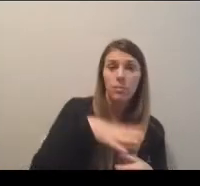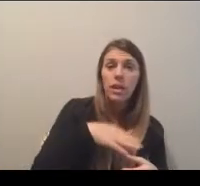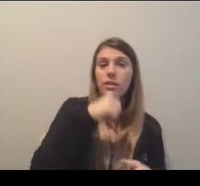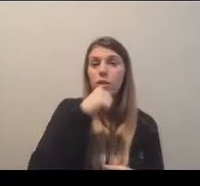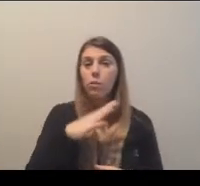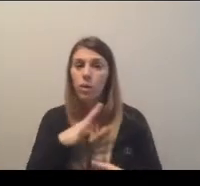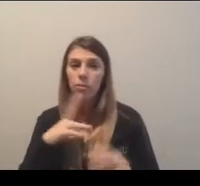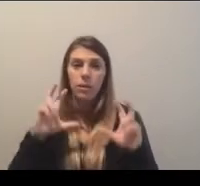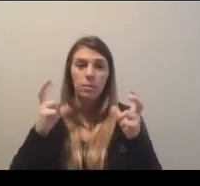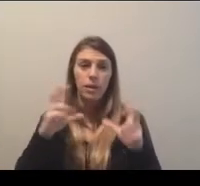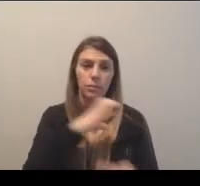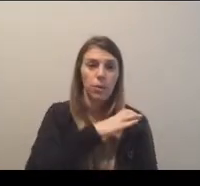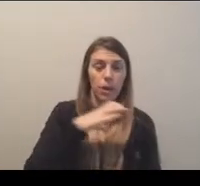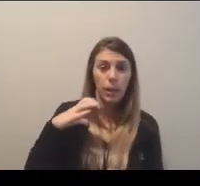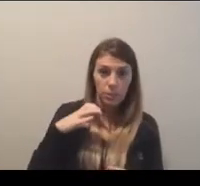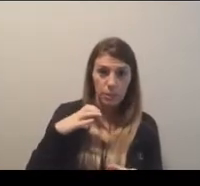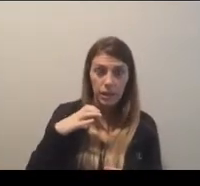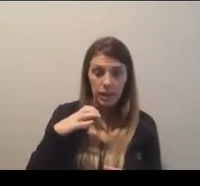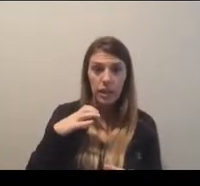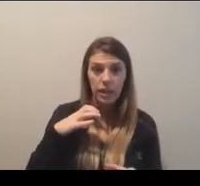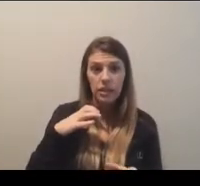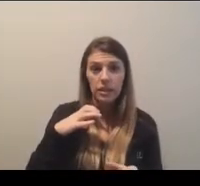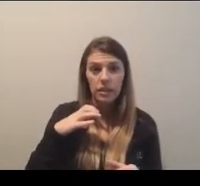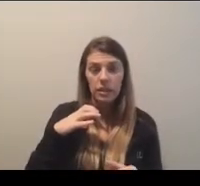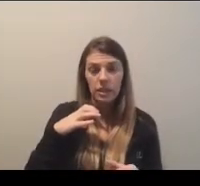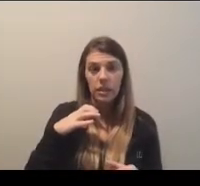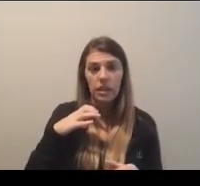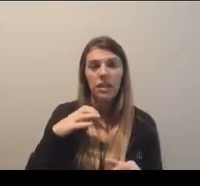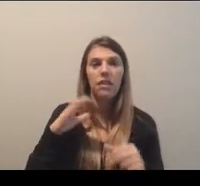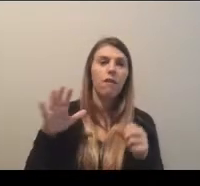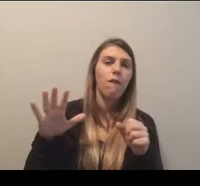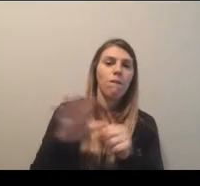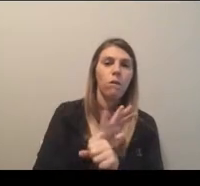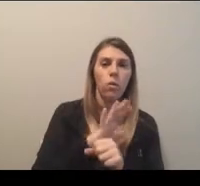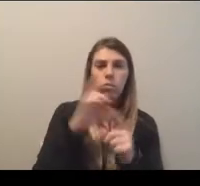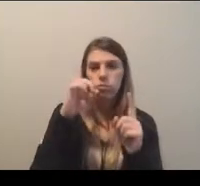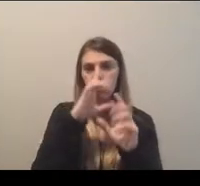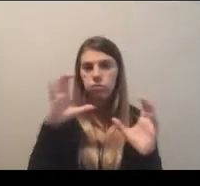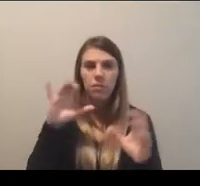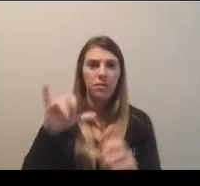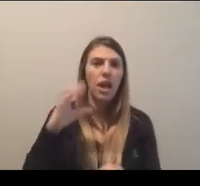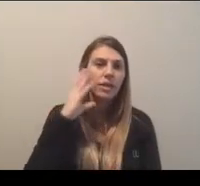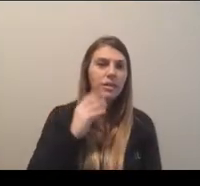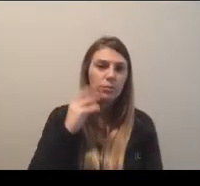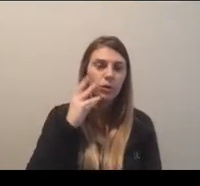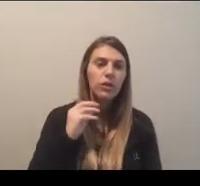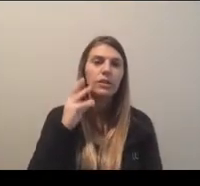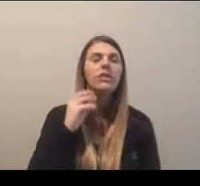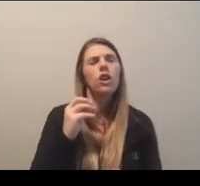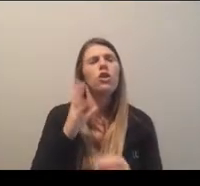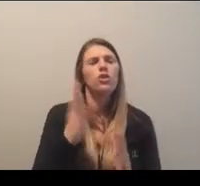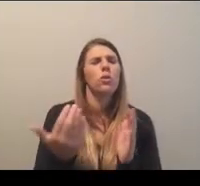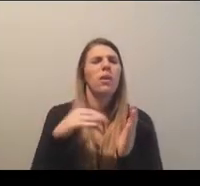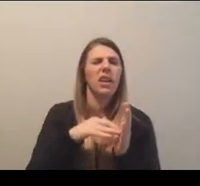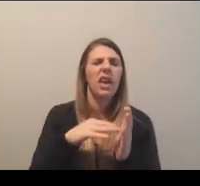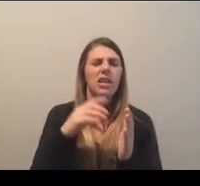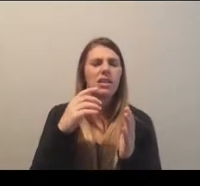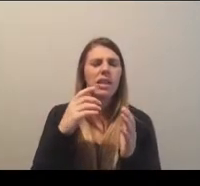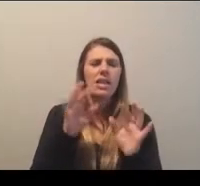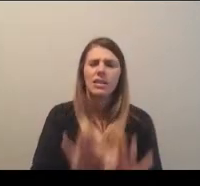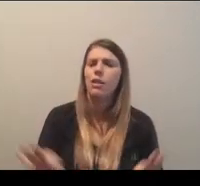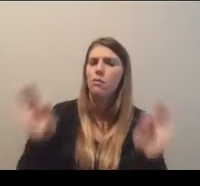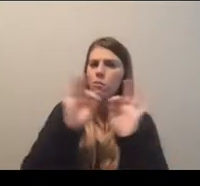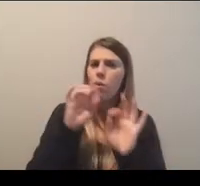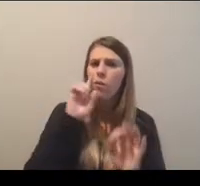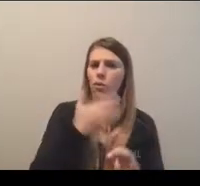committees together in providing that full visibility of that experience. So again, it's a very important check in the system